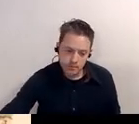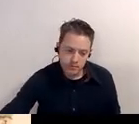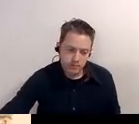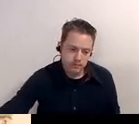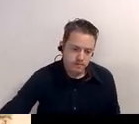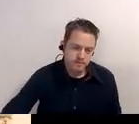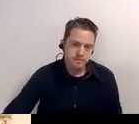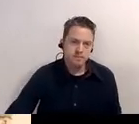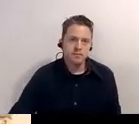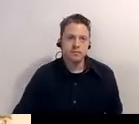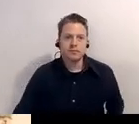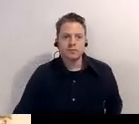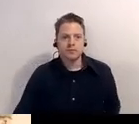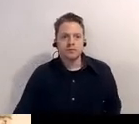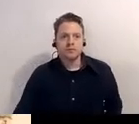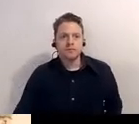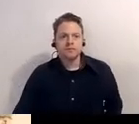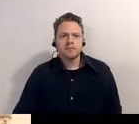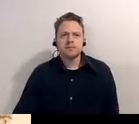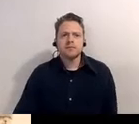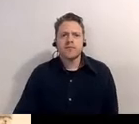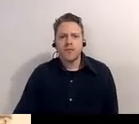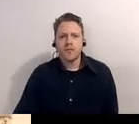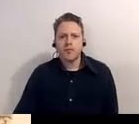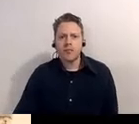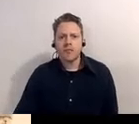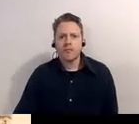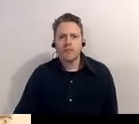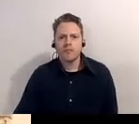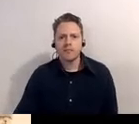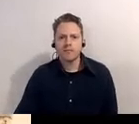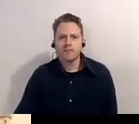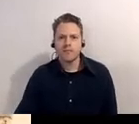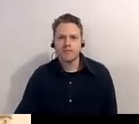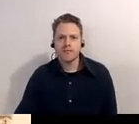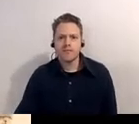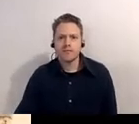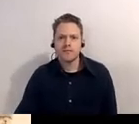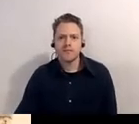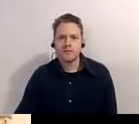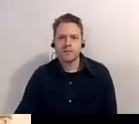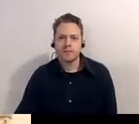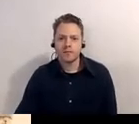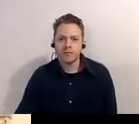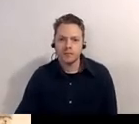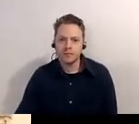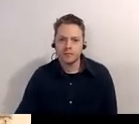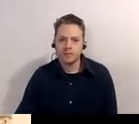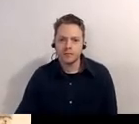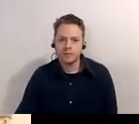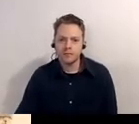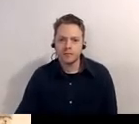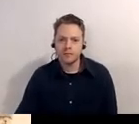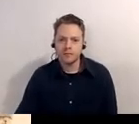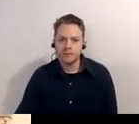um but a lot that opposed and number two promises were made that were never